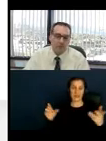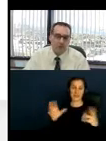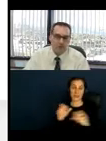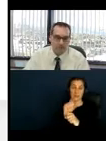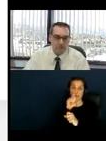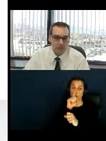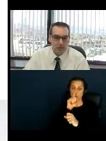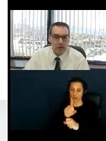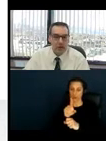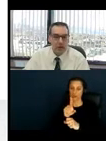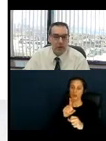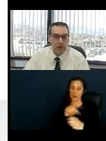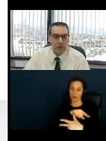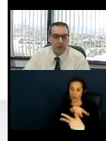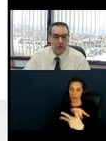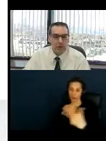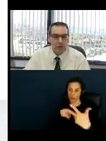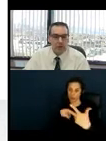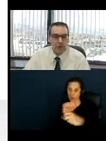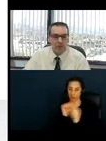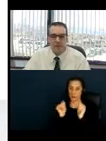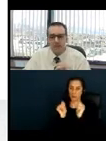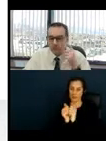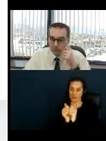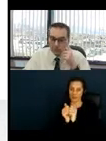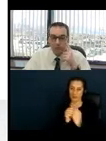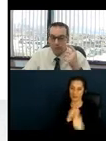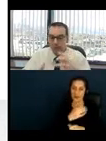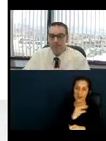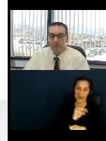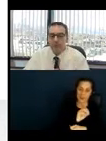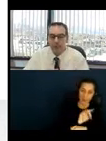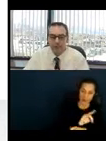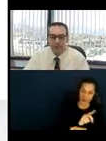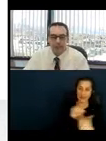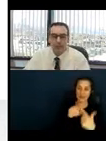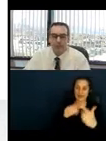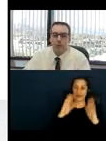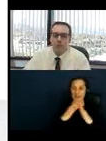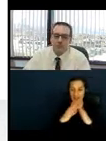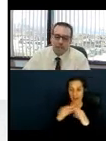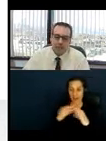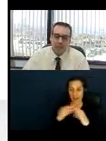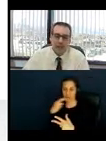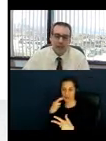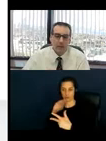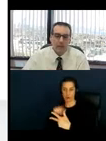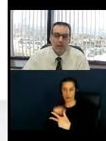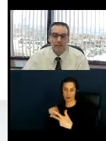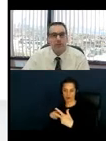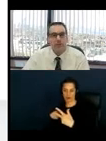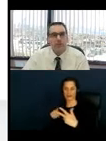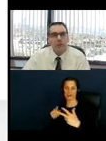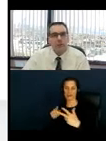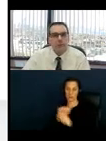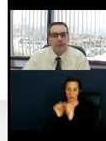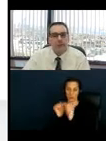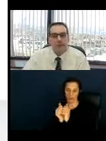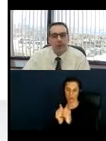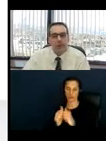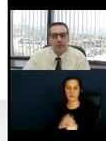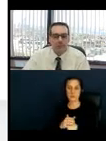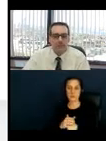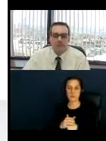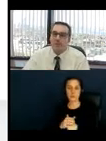be part of the process from the start. The accessible route, to dive into it a little bit deeper, must coincide with that of the general public